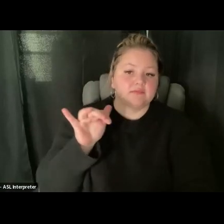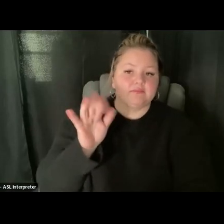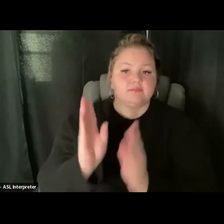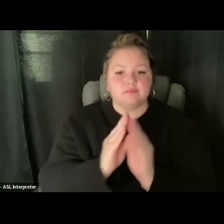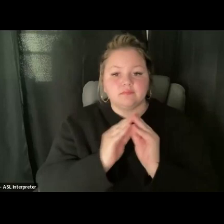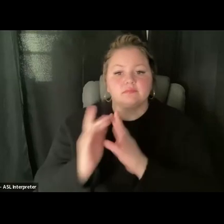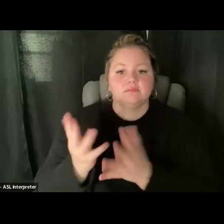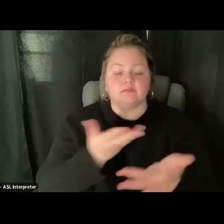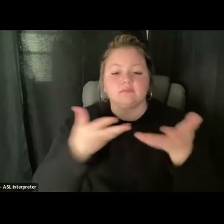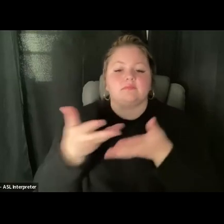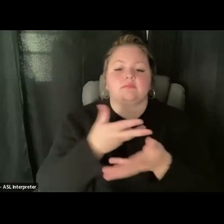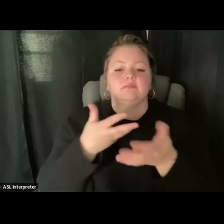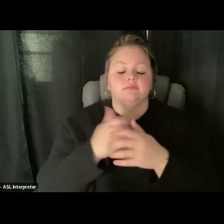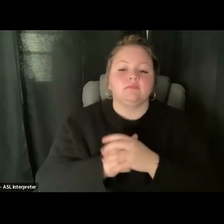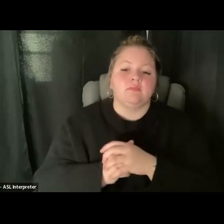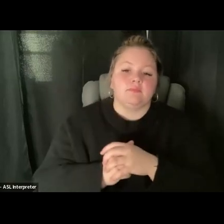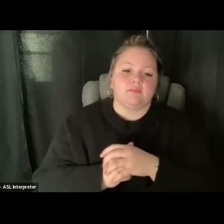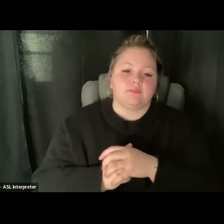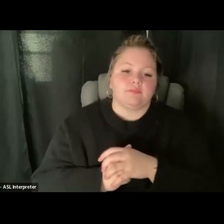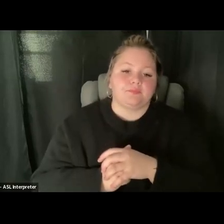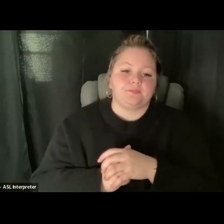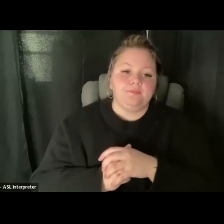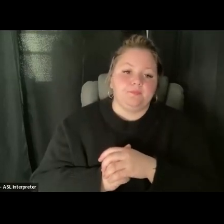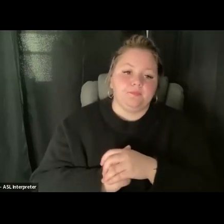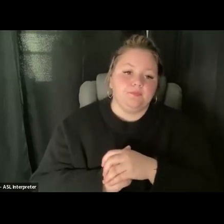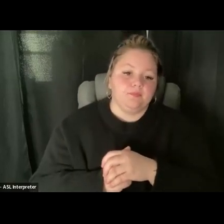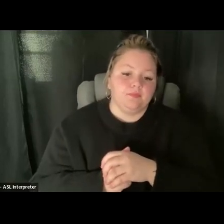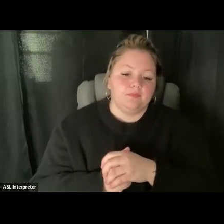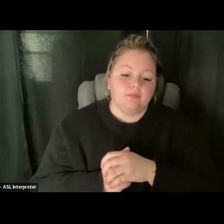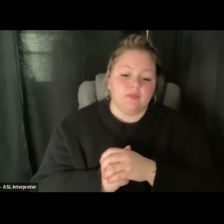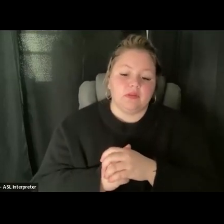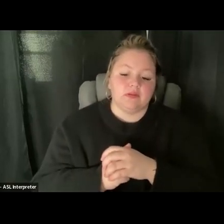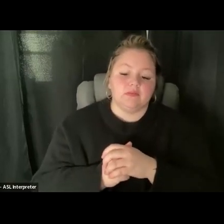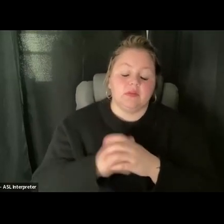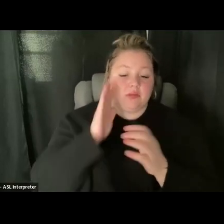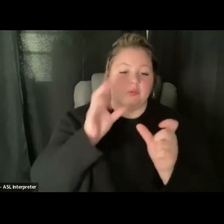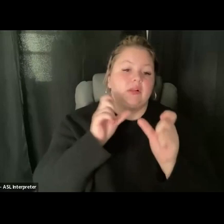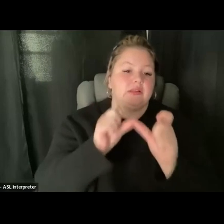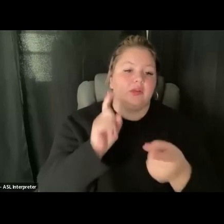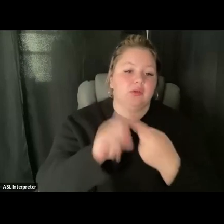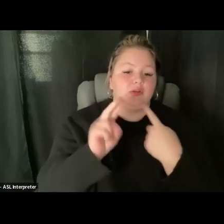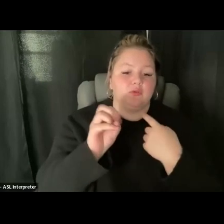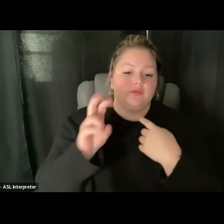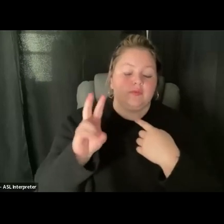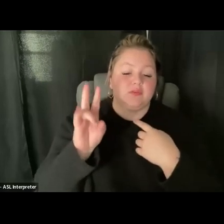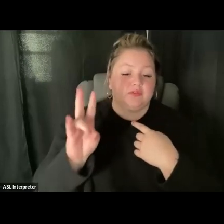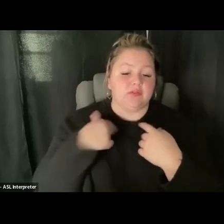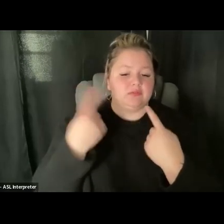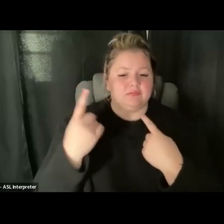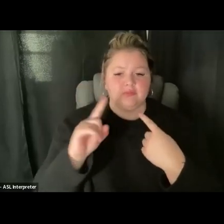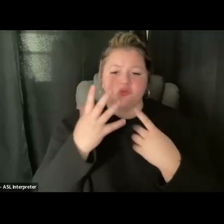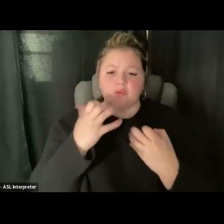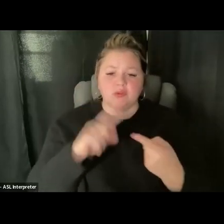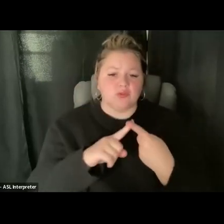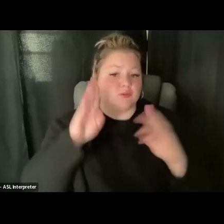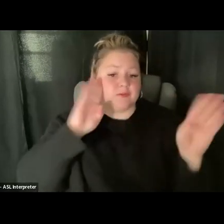on. And I'm here basically just to touch base, say hello, reintroduce myself or introduce myself